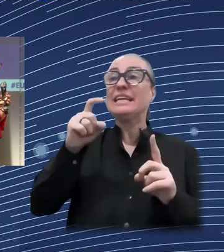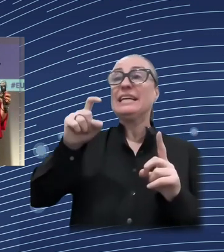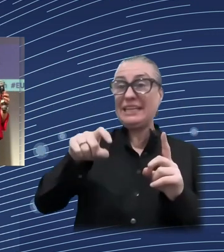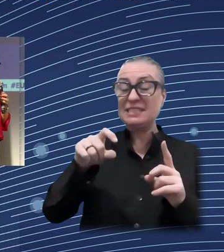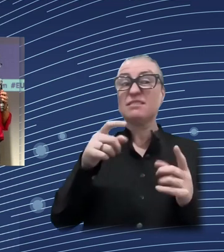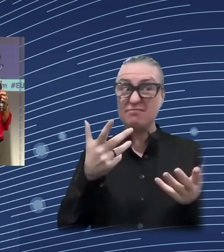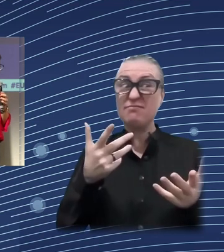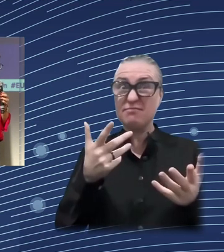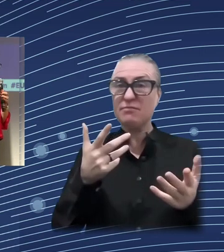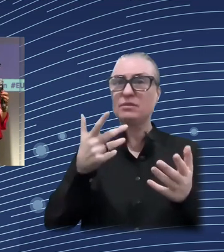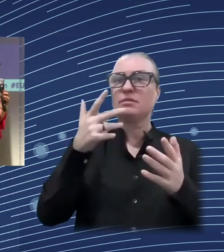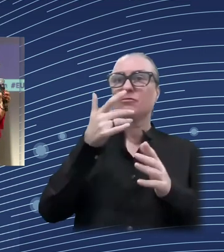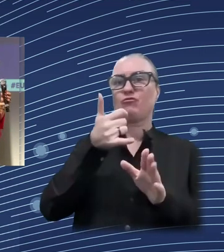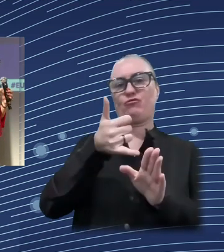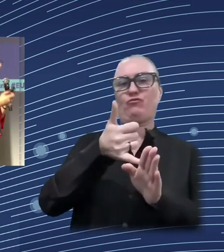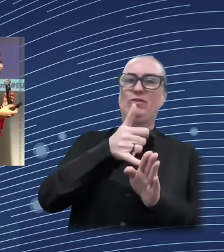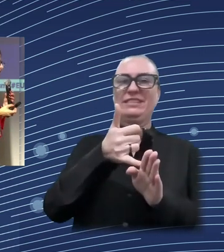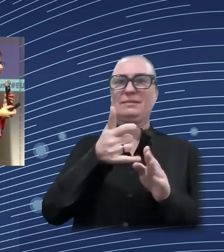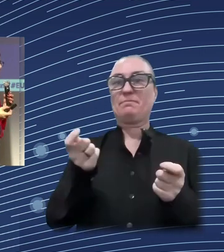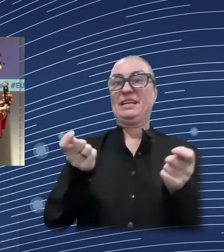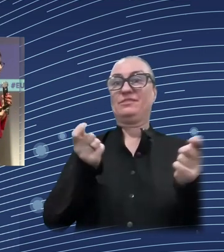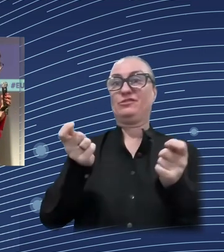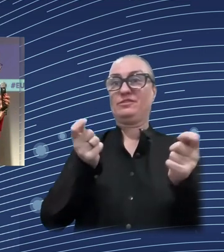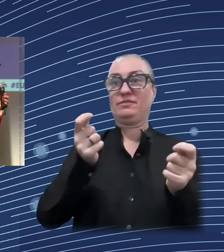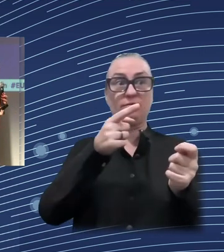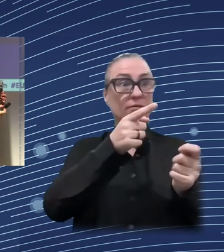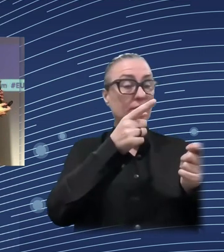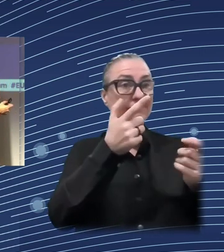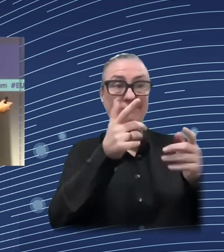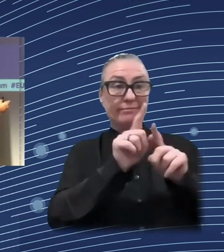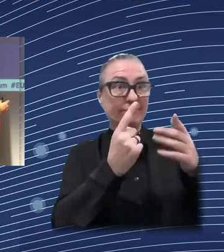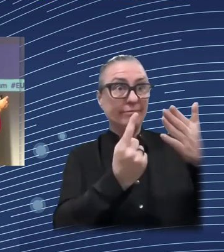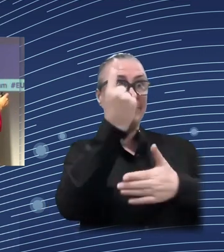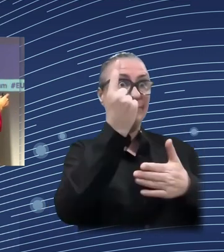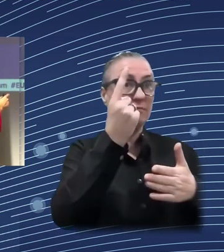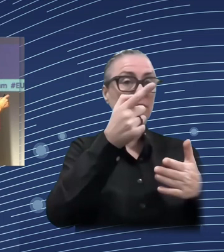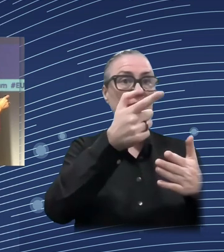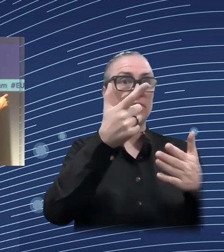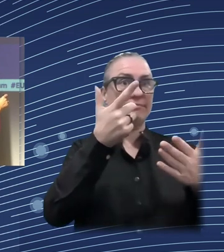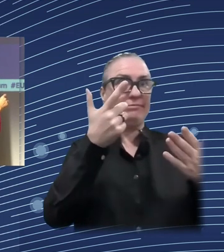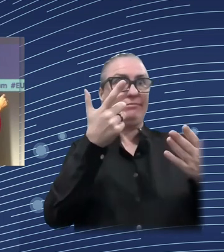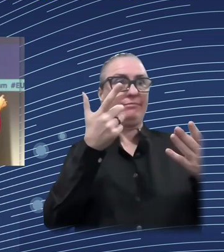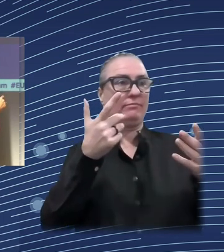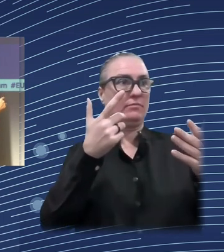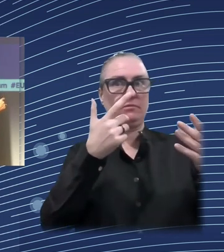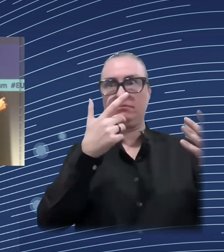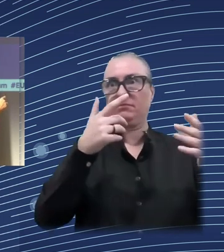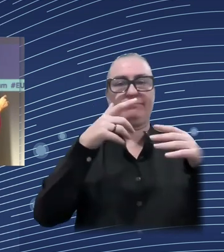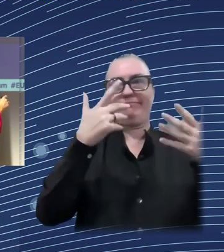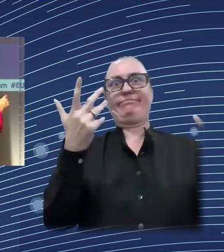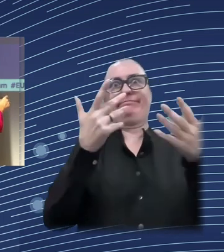find a way to try to manage the risk and to prepare for the risk. The second point is that,